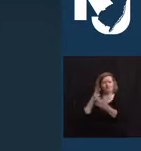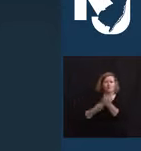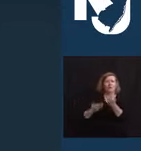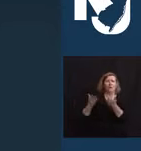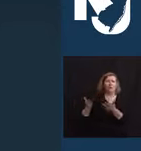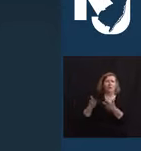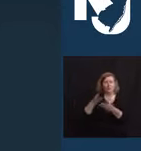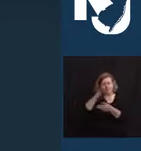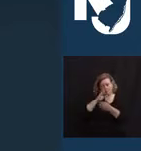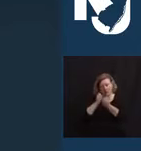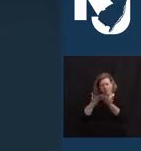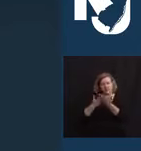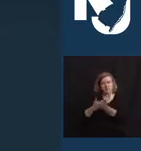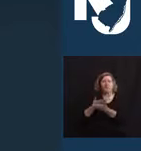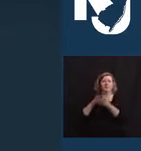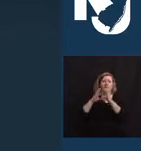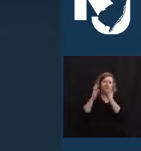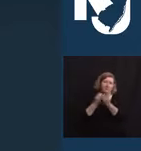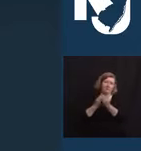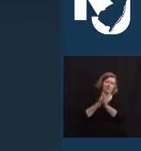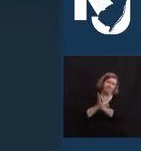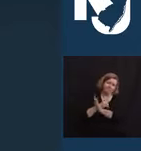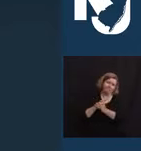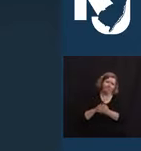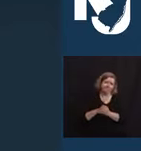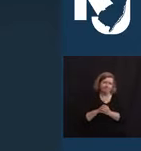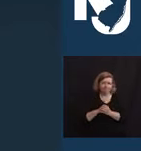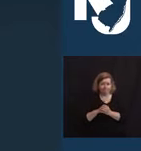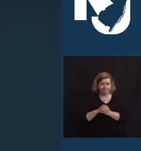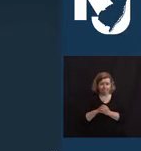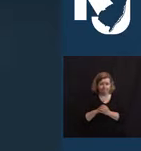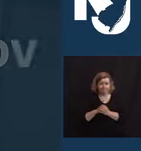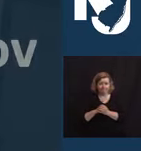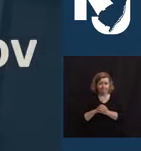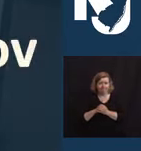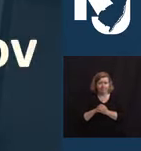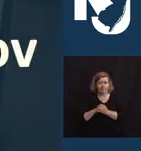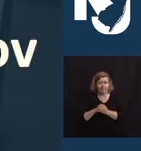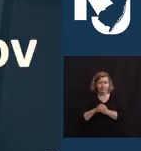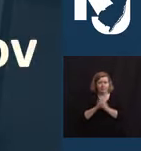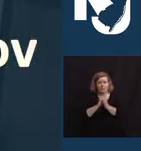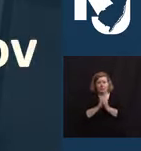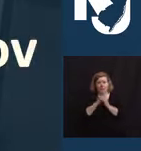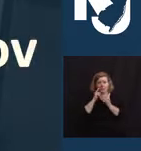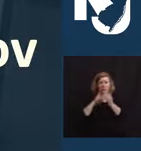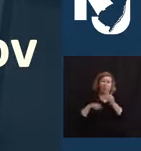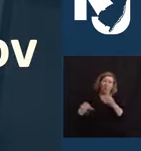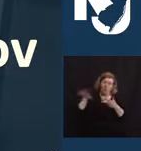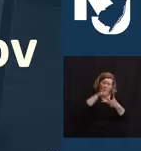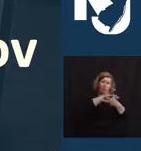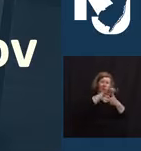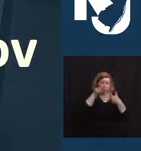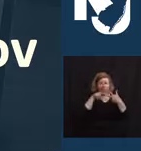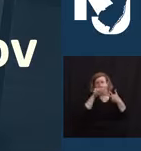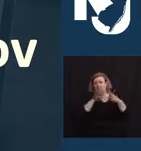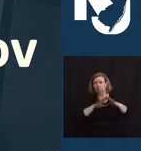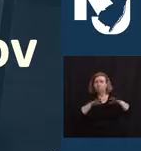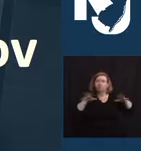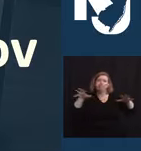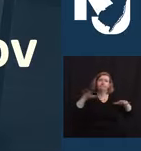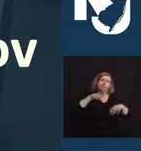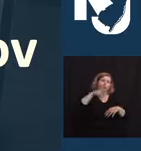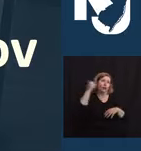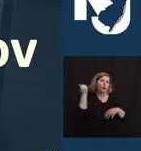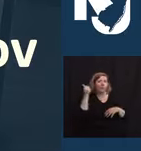of them and the families they leave behind. Just as we pray, he blesses every family who has lost a loved one to this